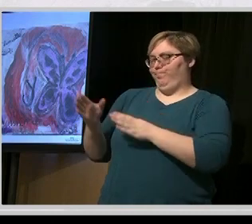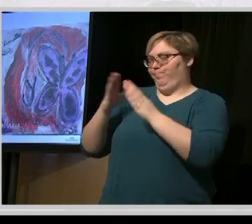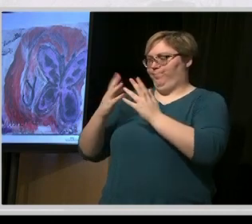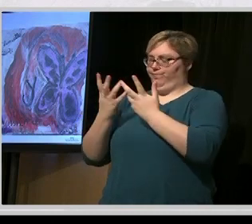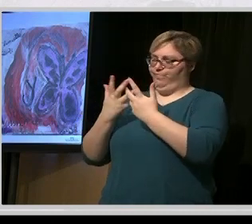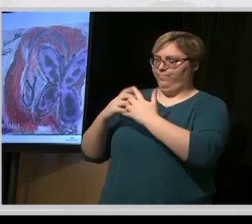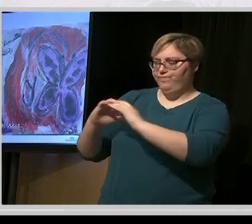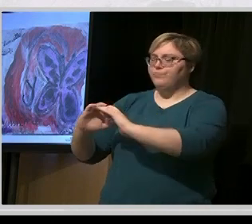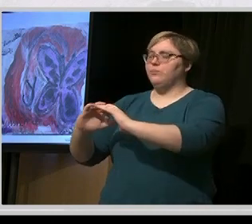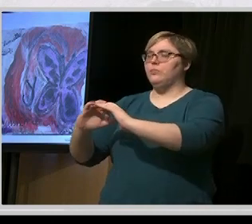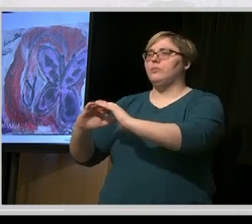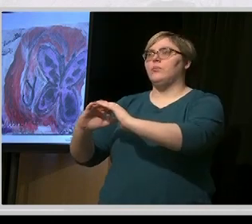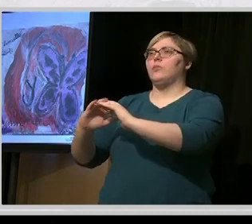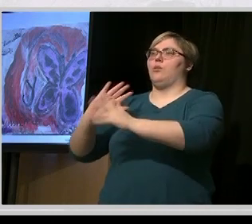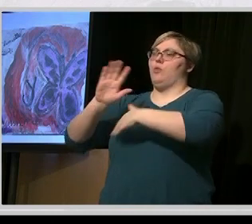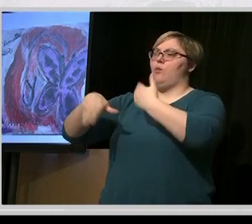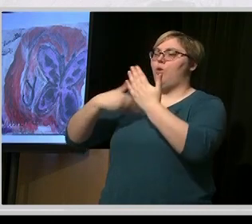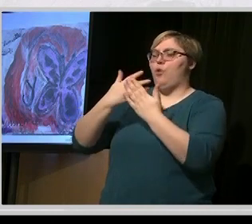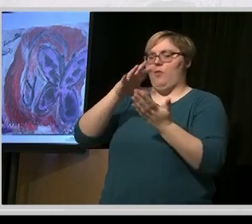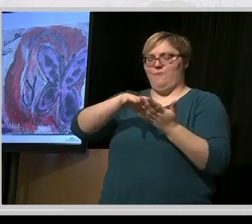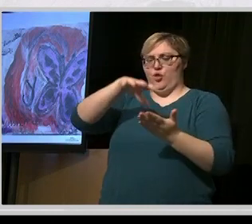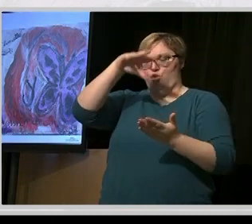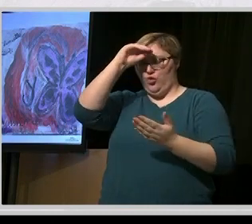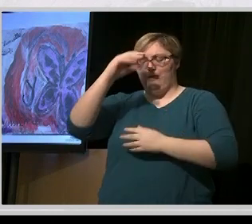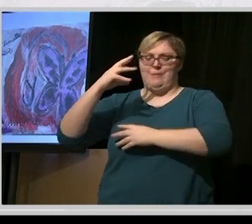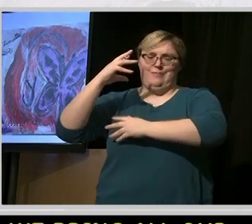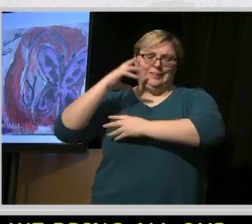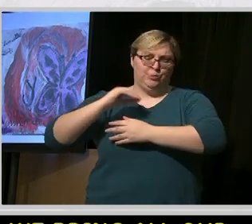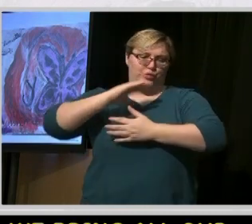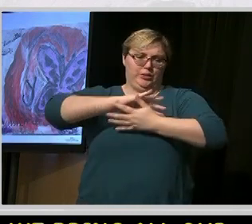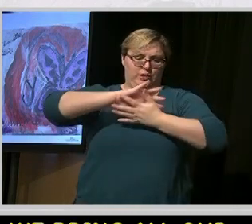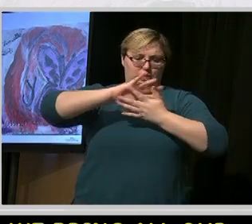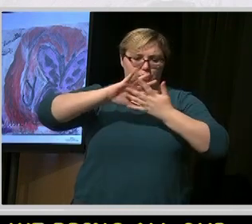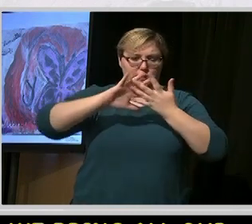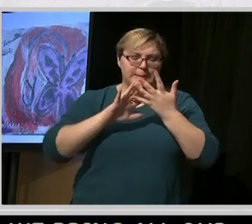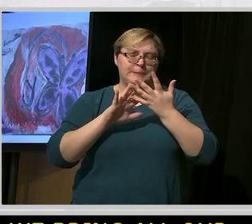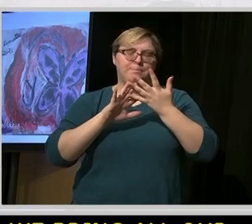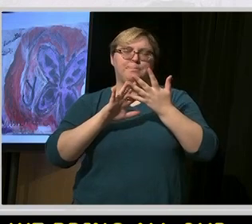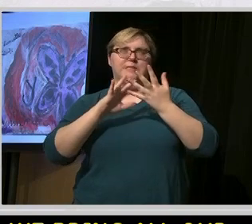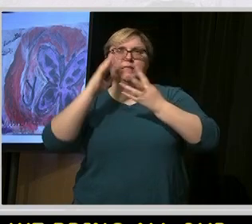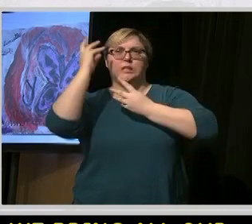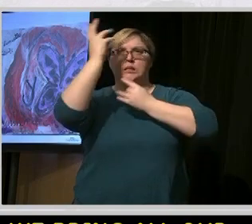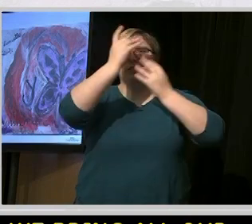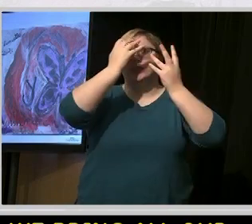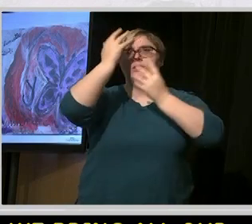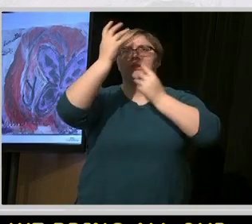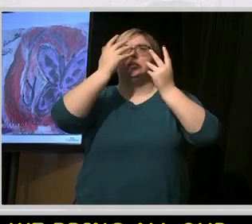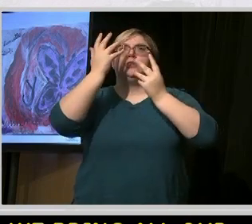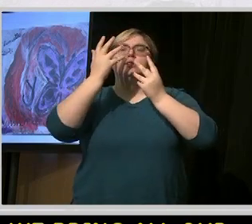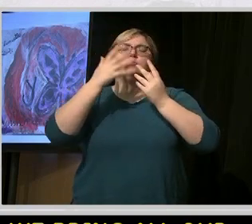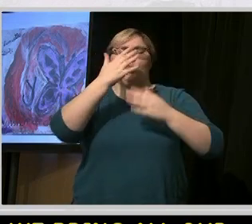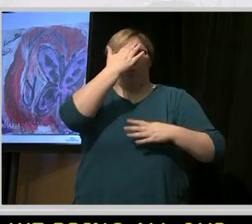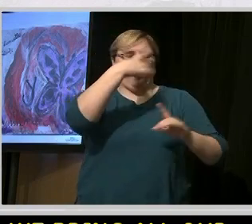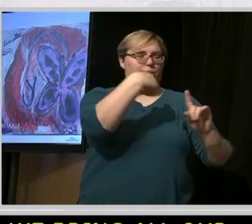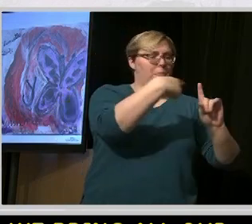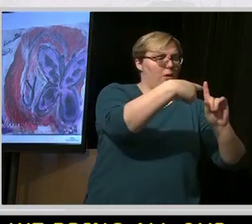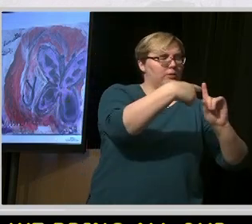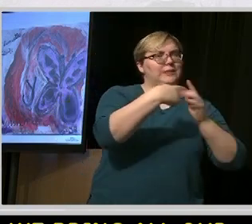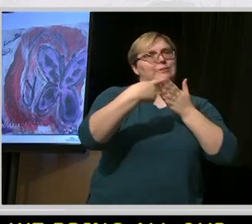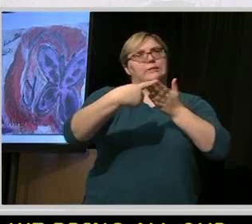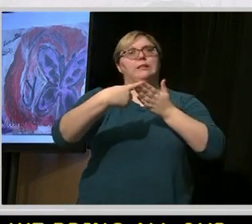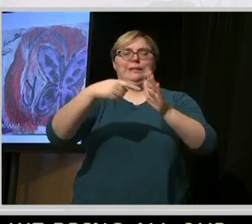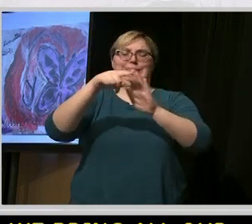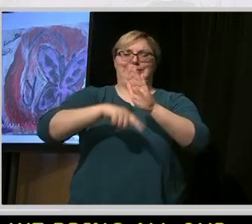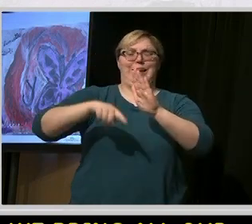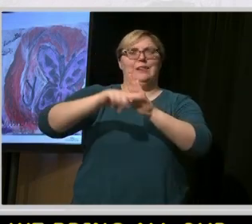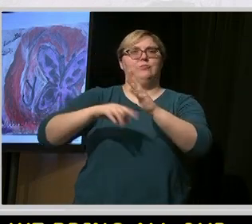and that's about what we know works but also all the lessons that we've learned about what doesn't work. OK? And